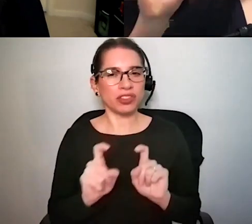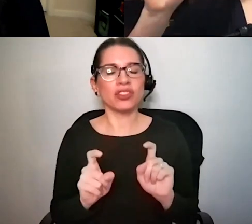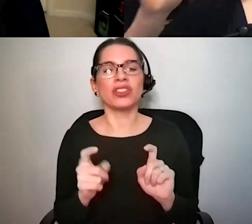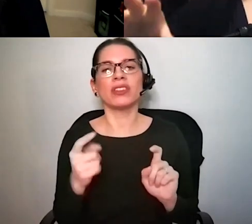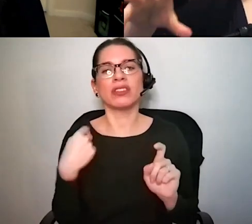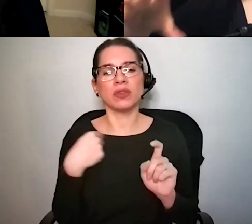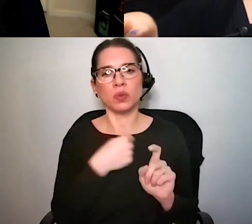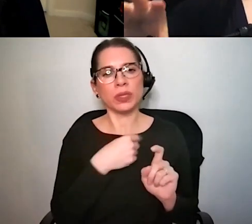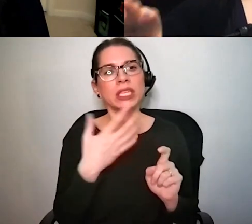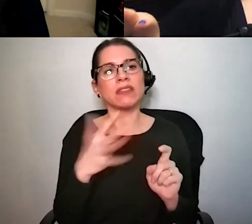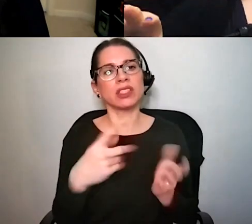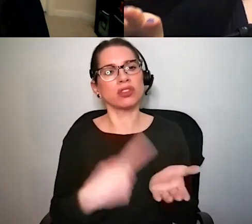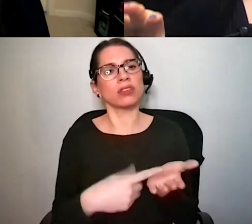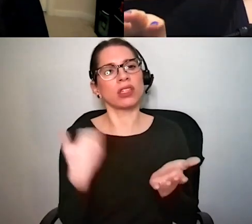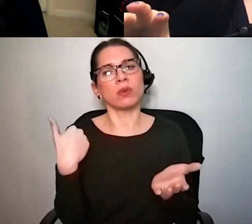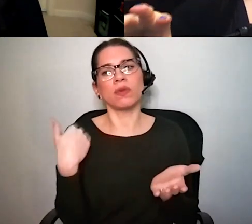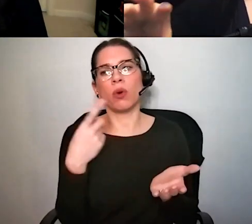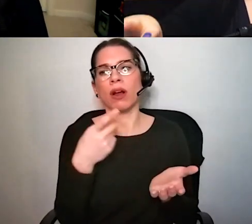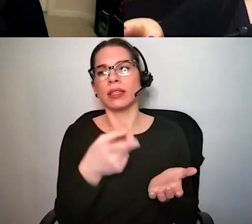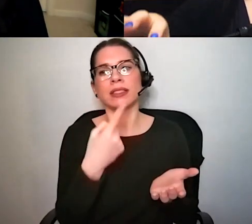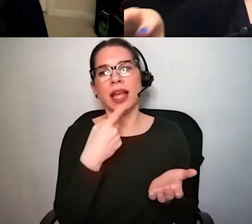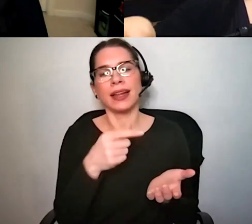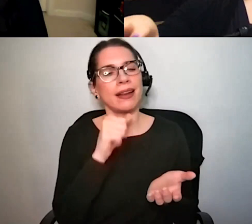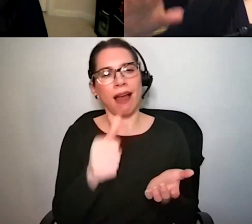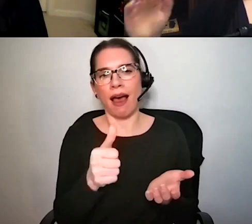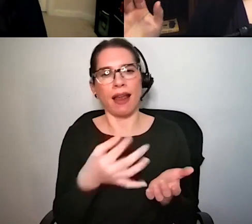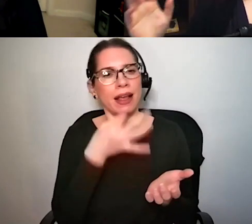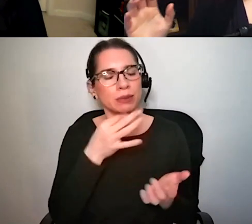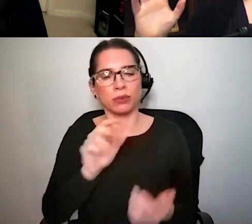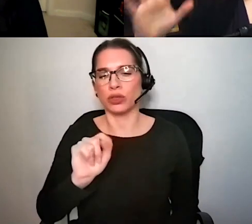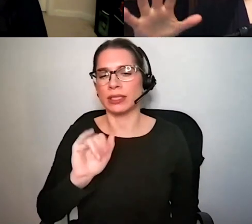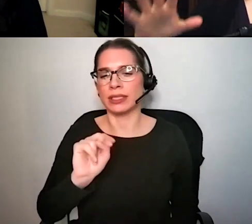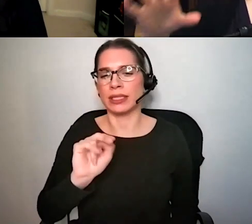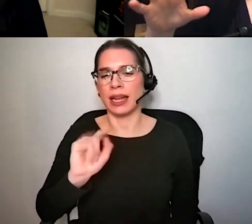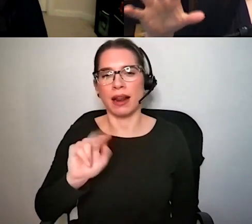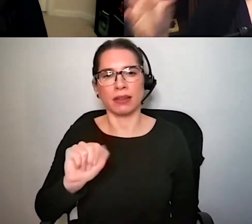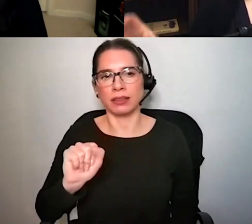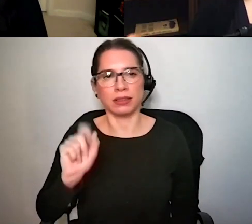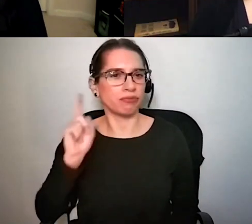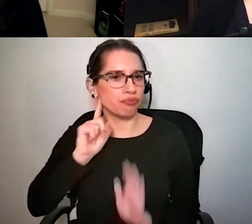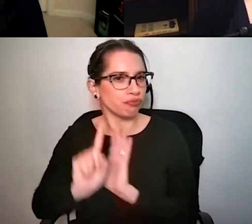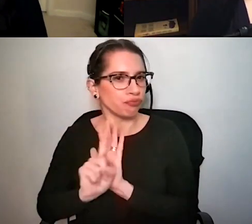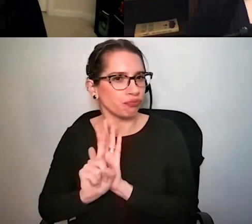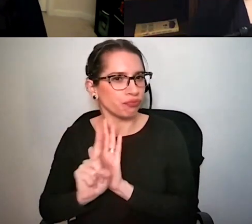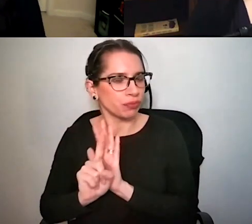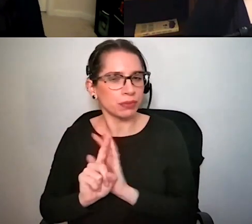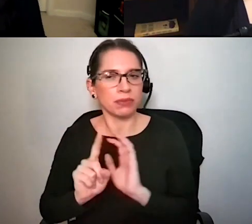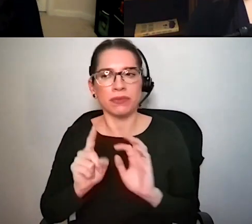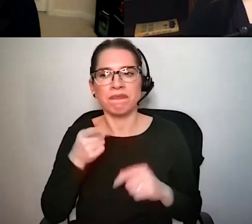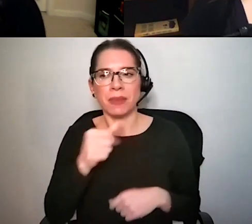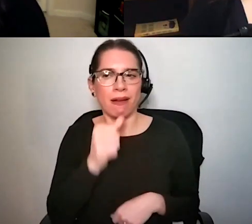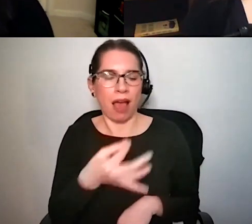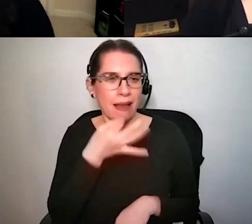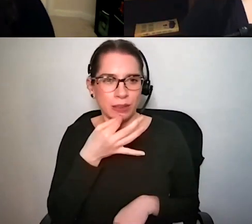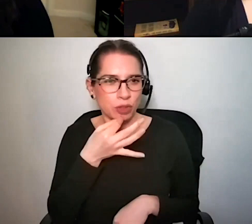about how you are not an expert in in tinnitus or tinnitus um and and weren't going to have any sort of um